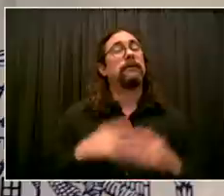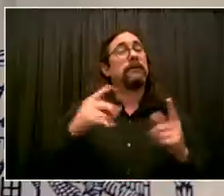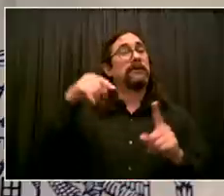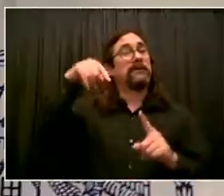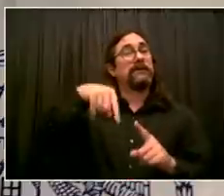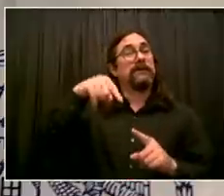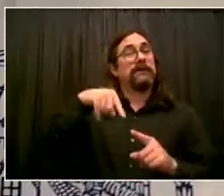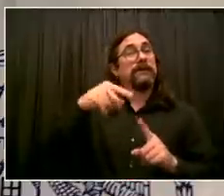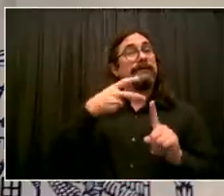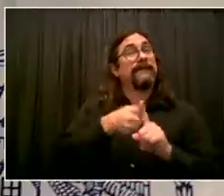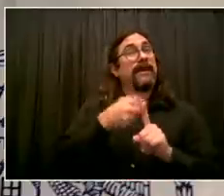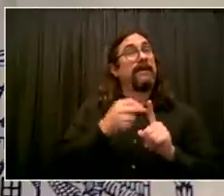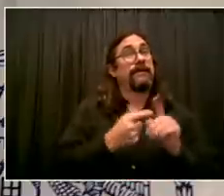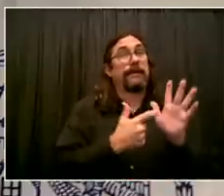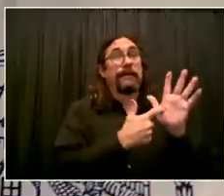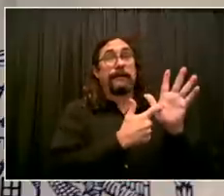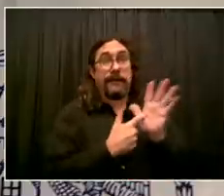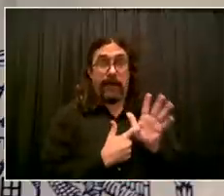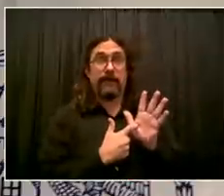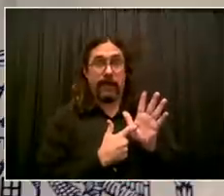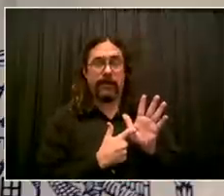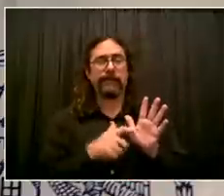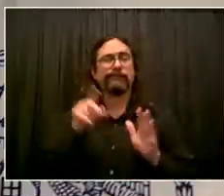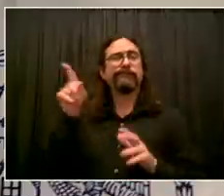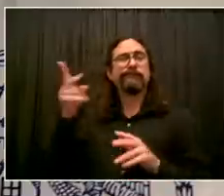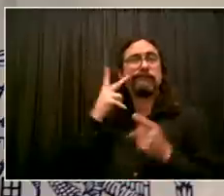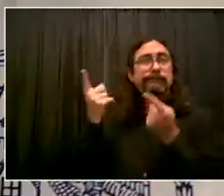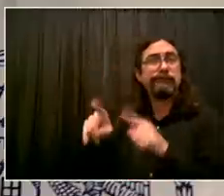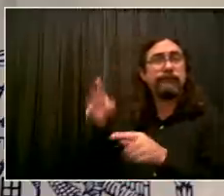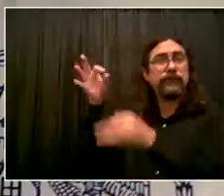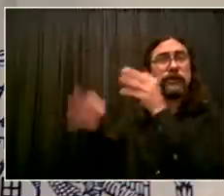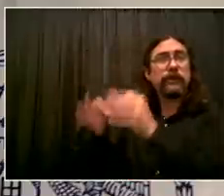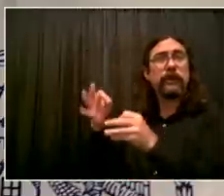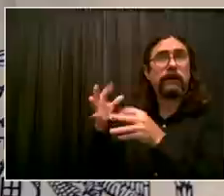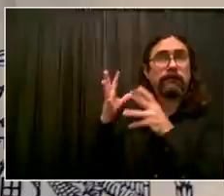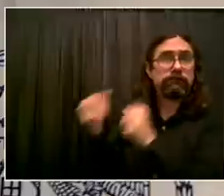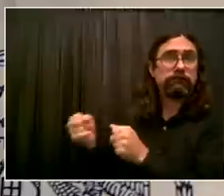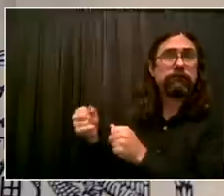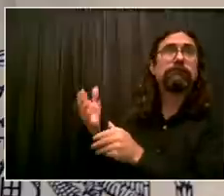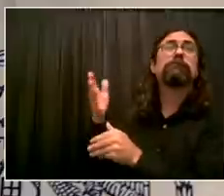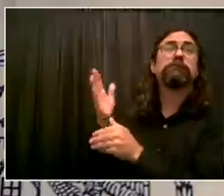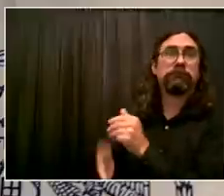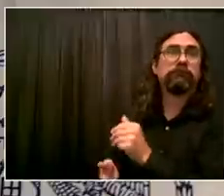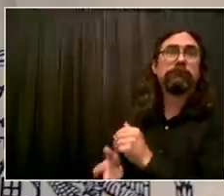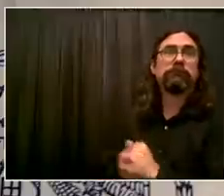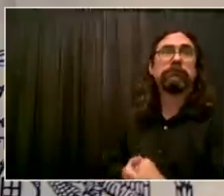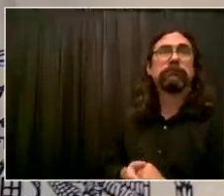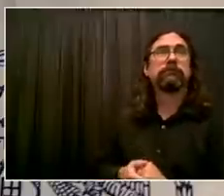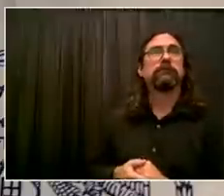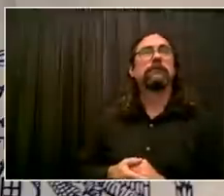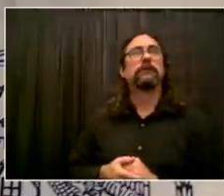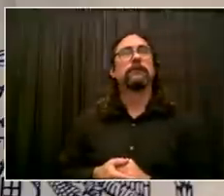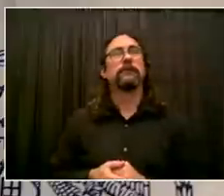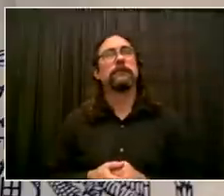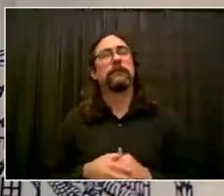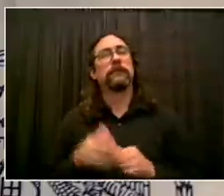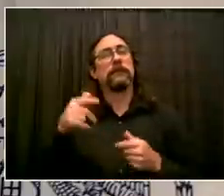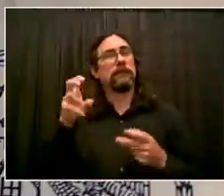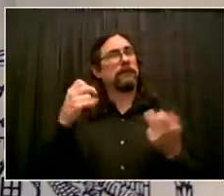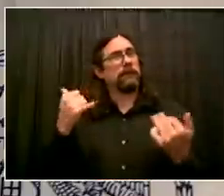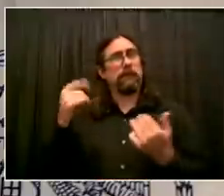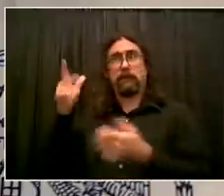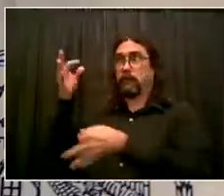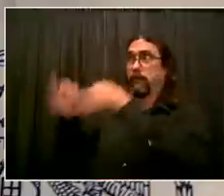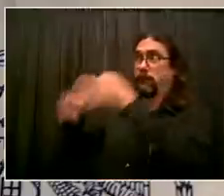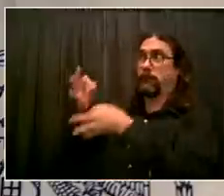for parents and kids, this should be a real sense of relief to see the numbers are already so high. And that says great things